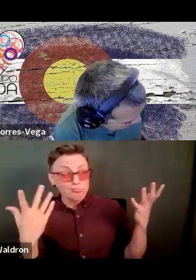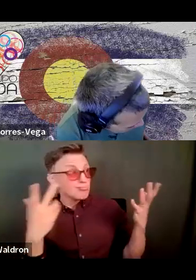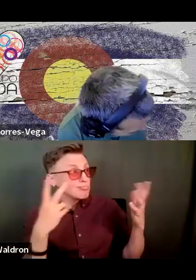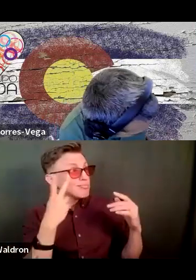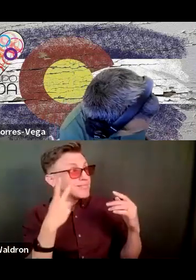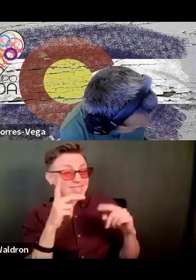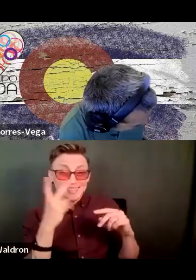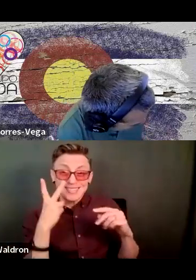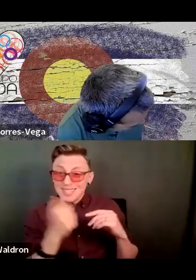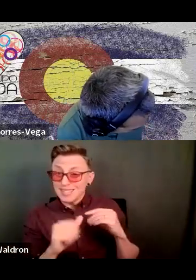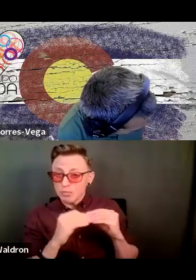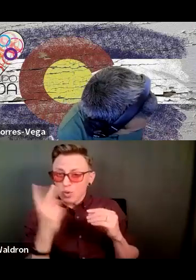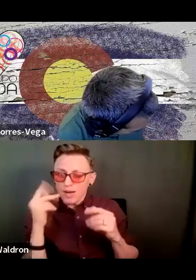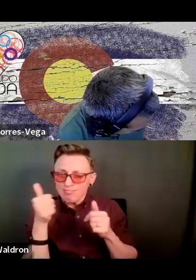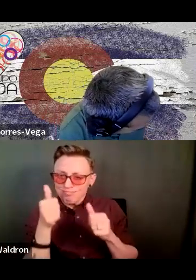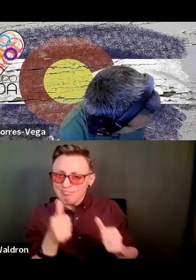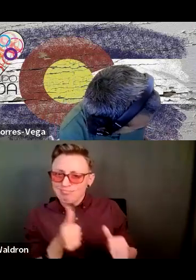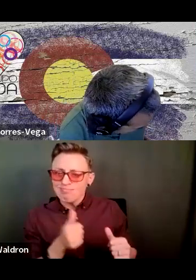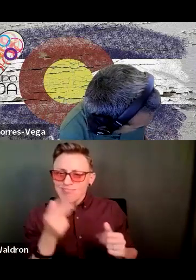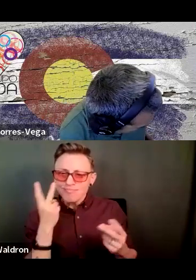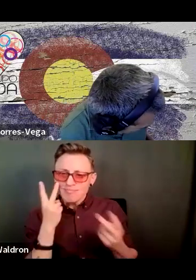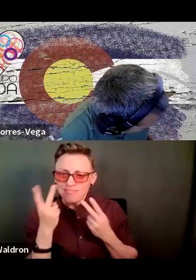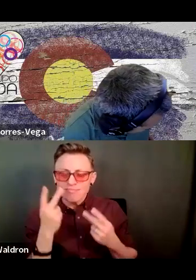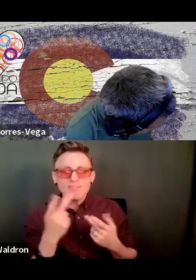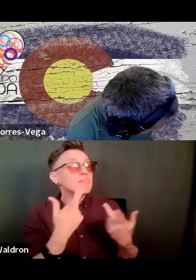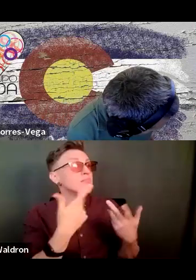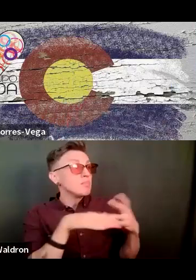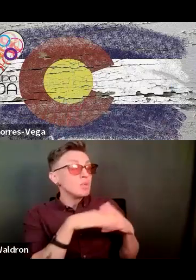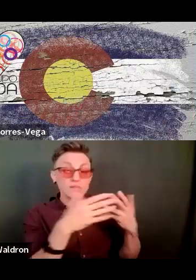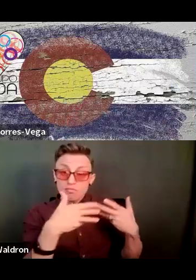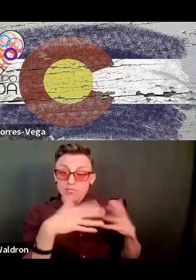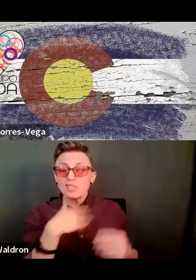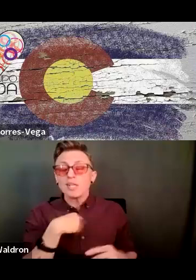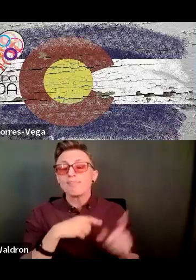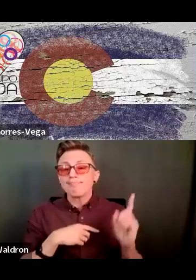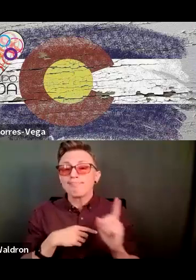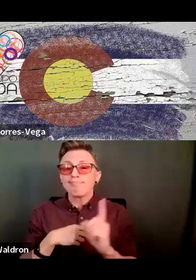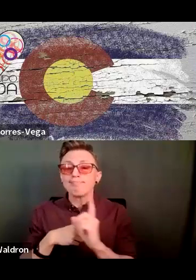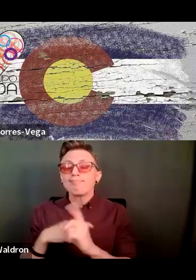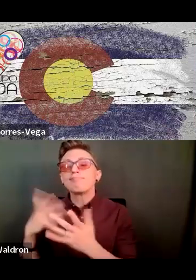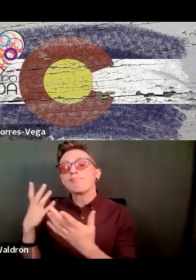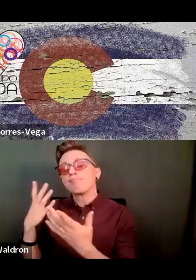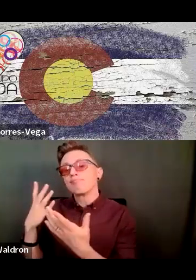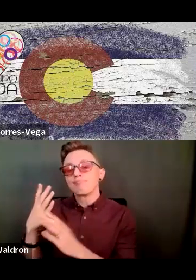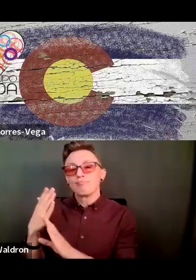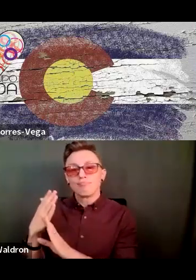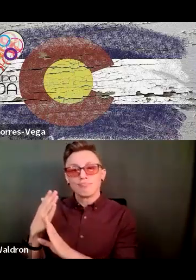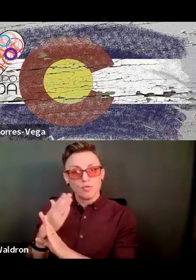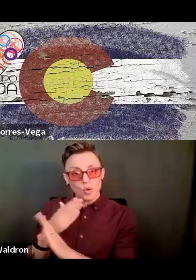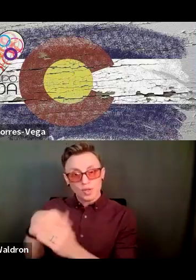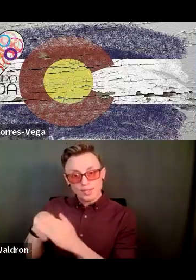But as I was taking my break and I walked back in, one of the students that I worked with came out,